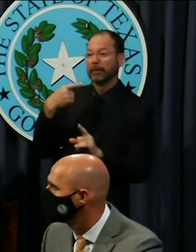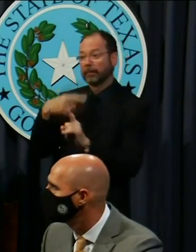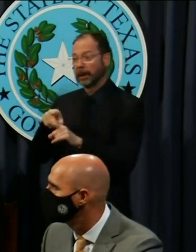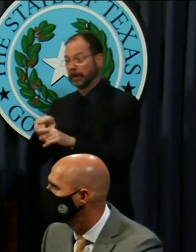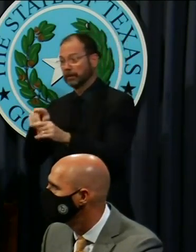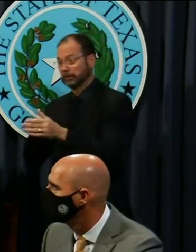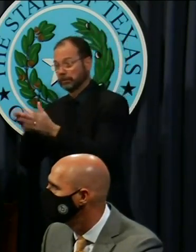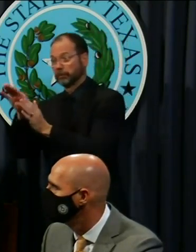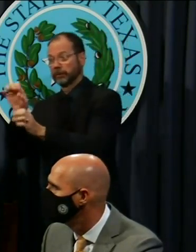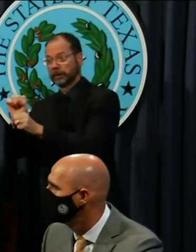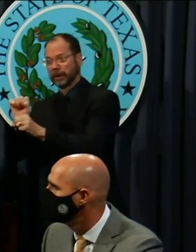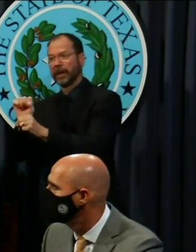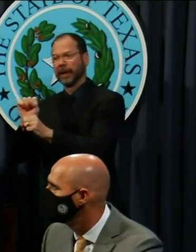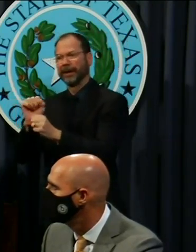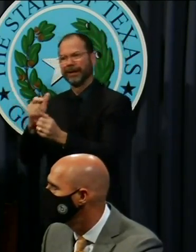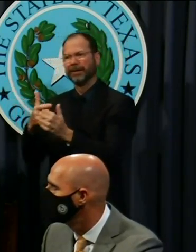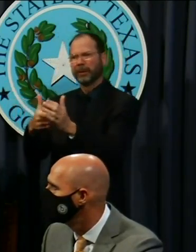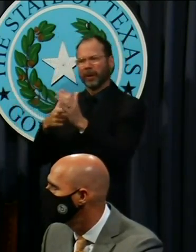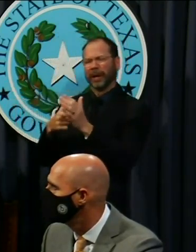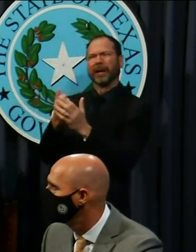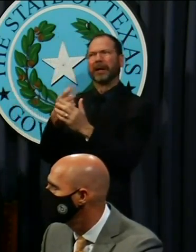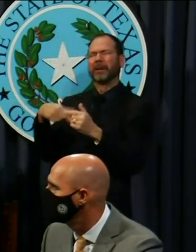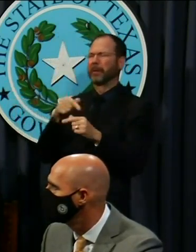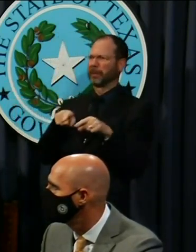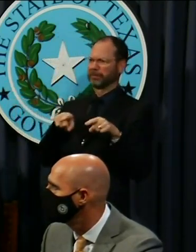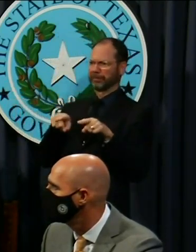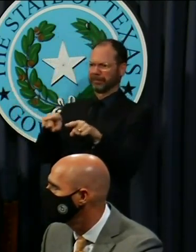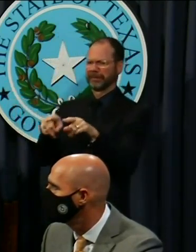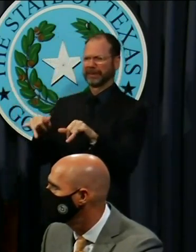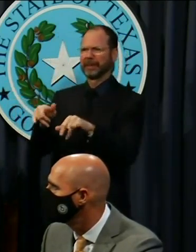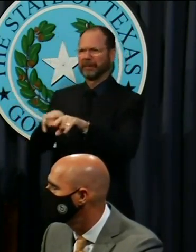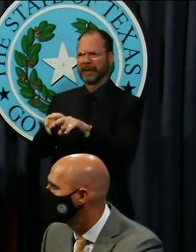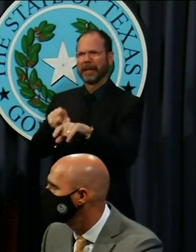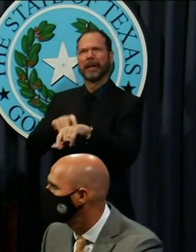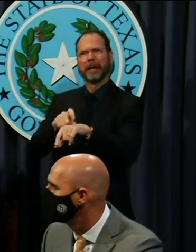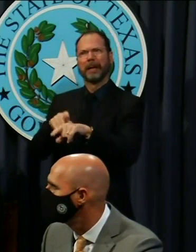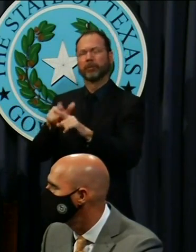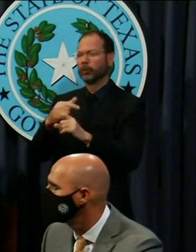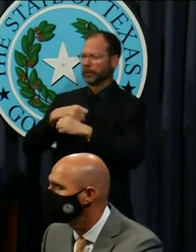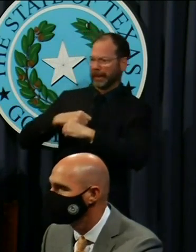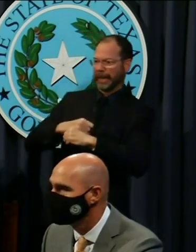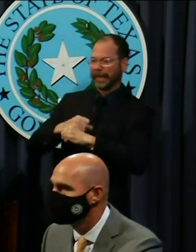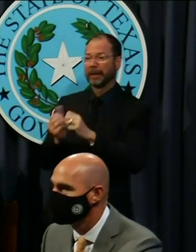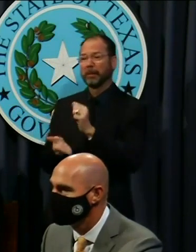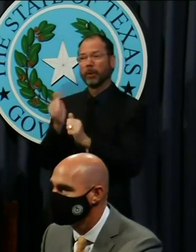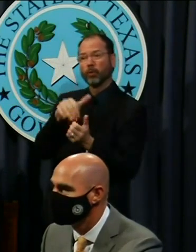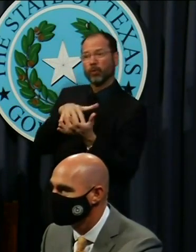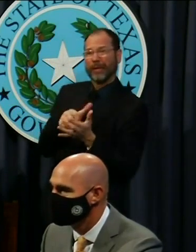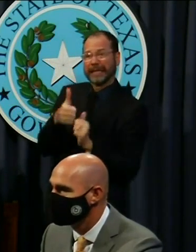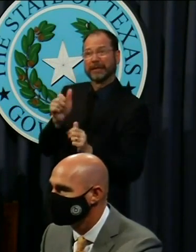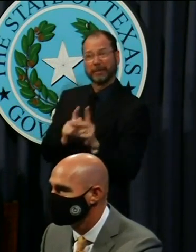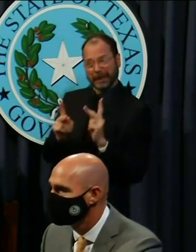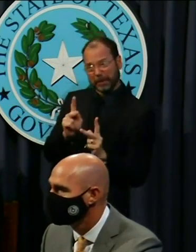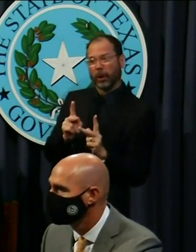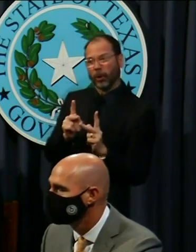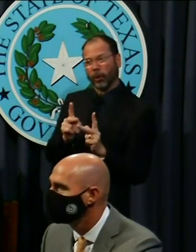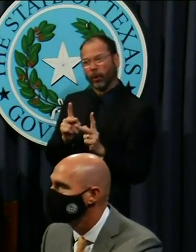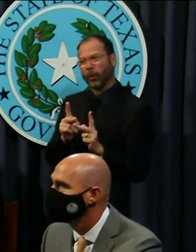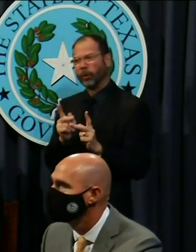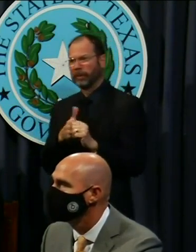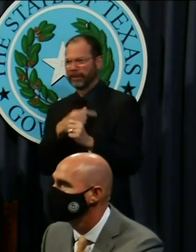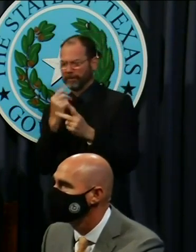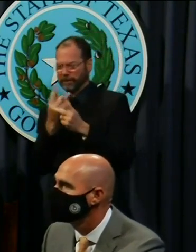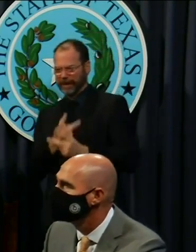standards that contain COVID, that emphasize protecting the most vulnerable, and that establish a clear metric